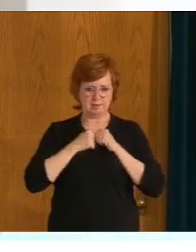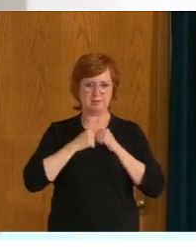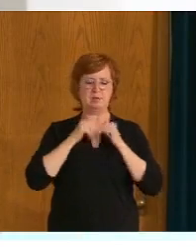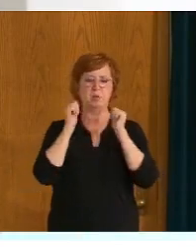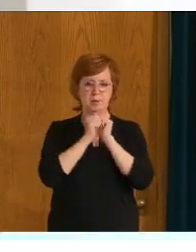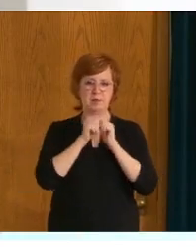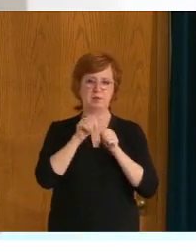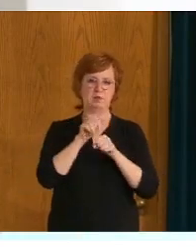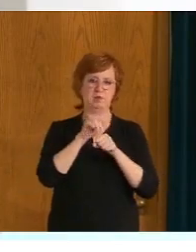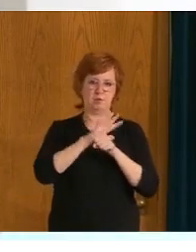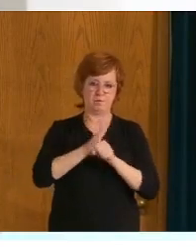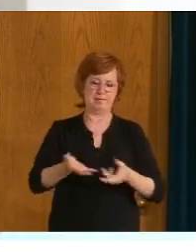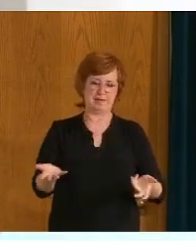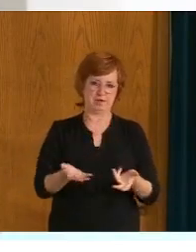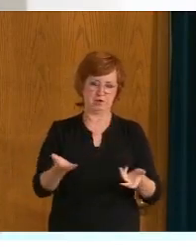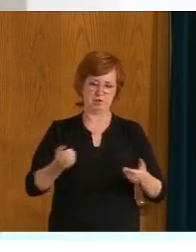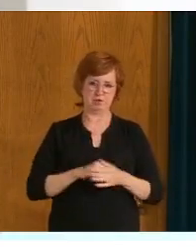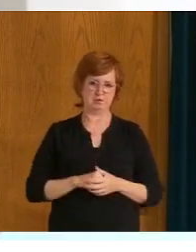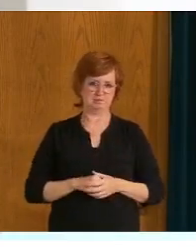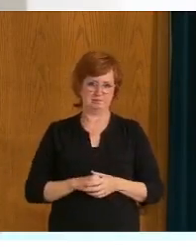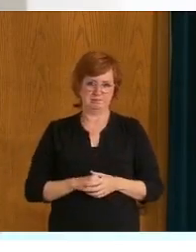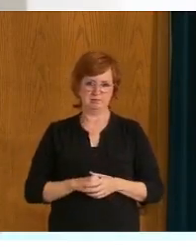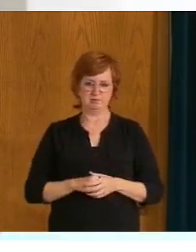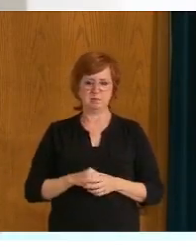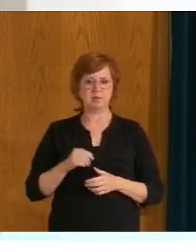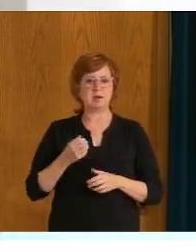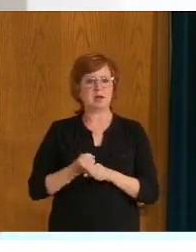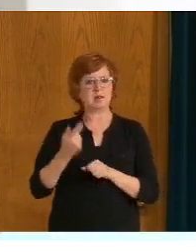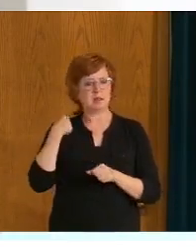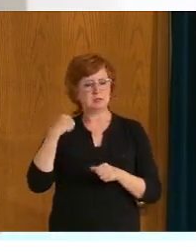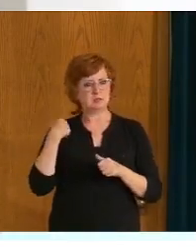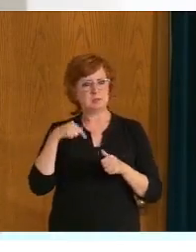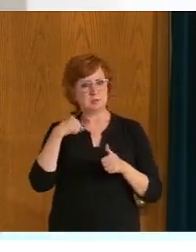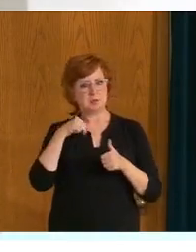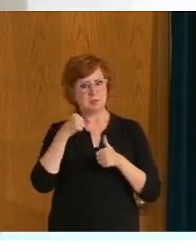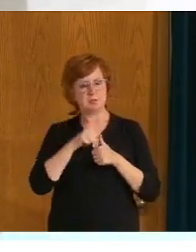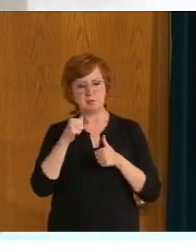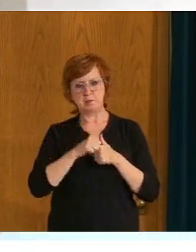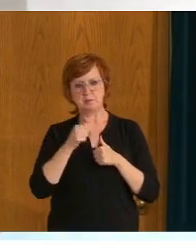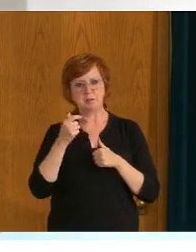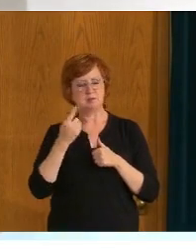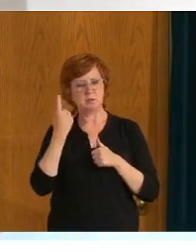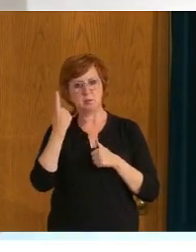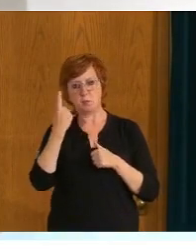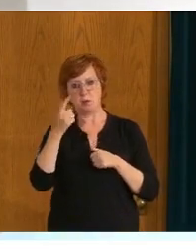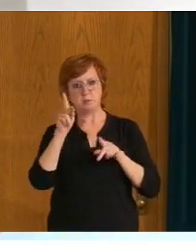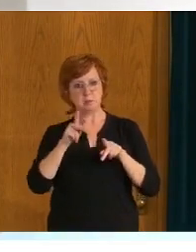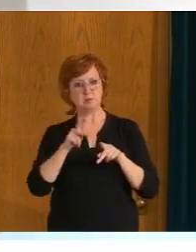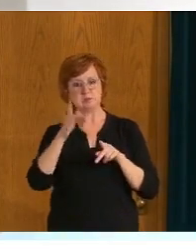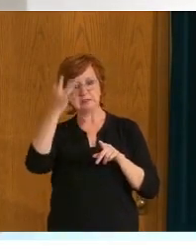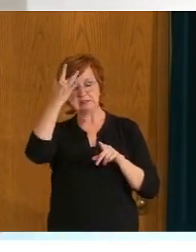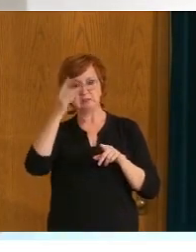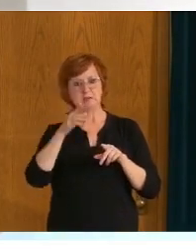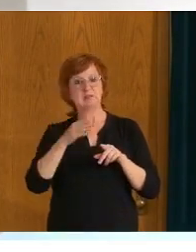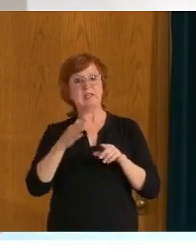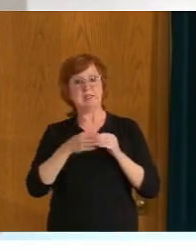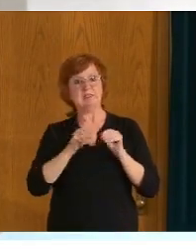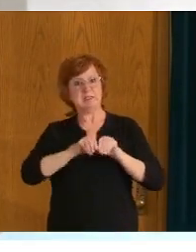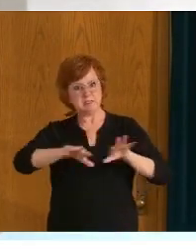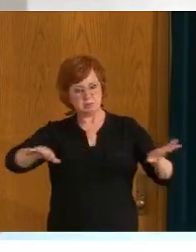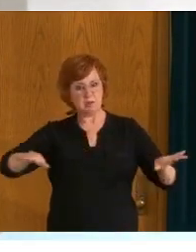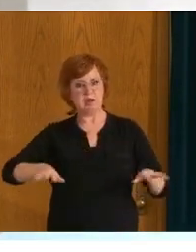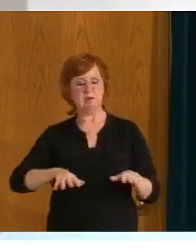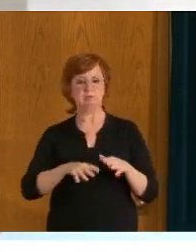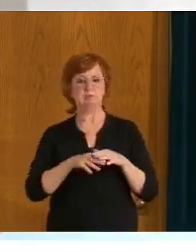last year, we saw virtually no influenza outbreaks, but we know that every year we get numerous influenza outbreaks in long-term care, even though many